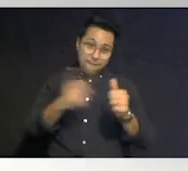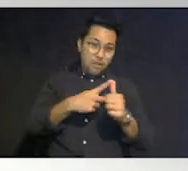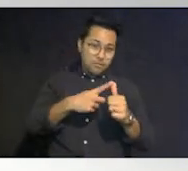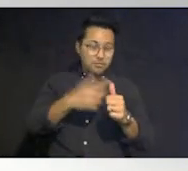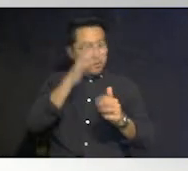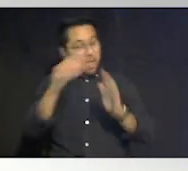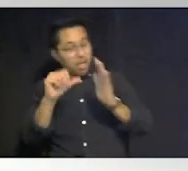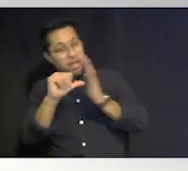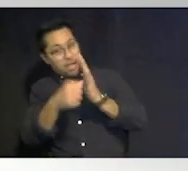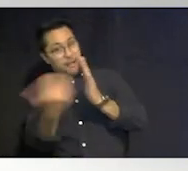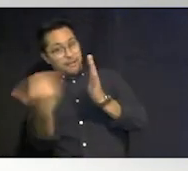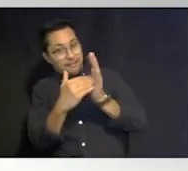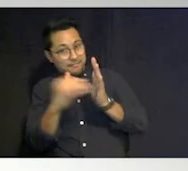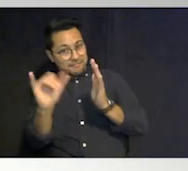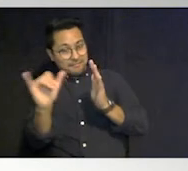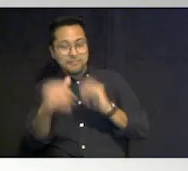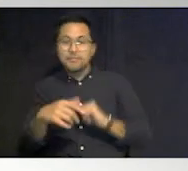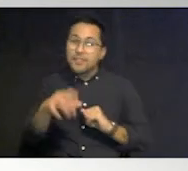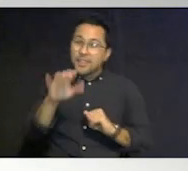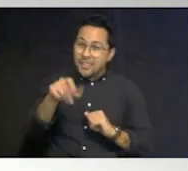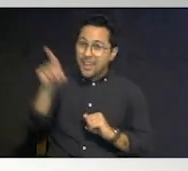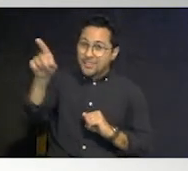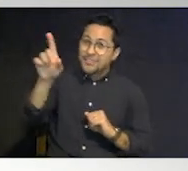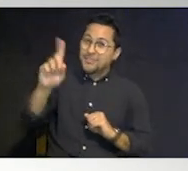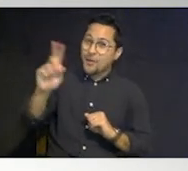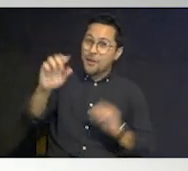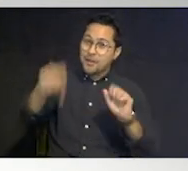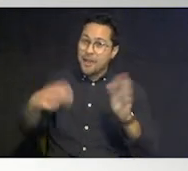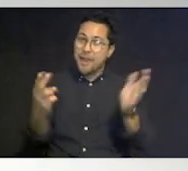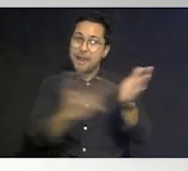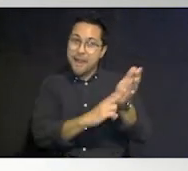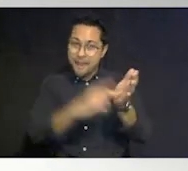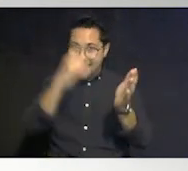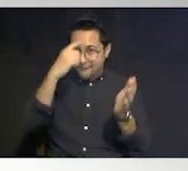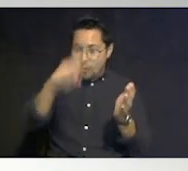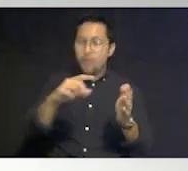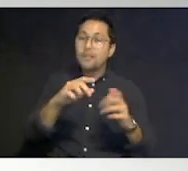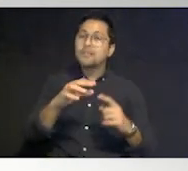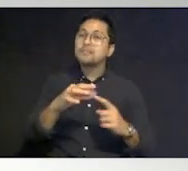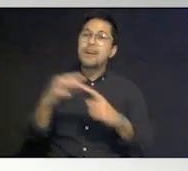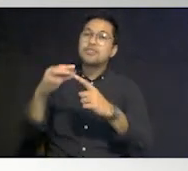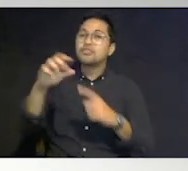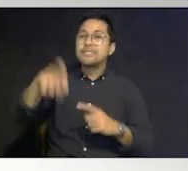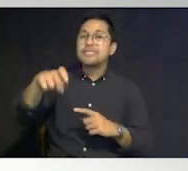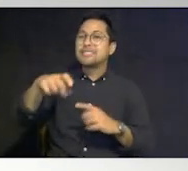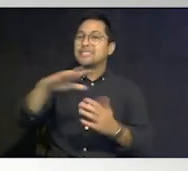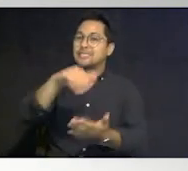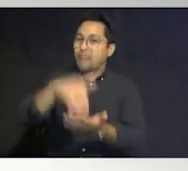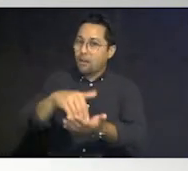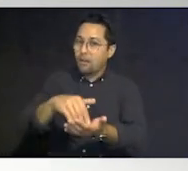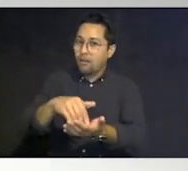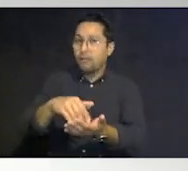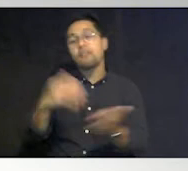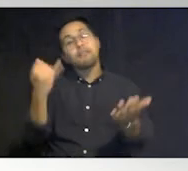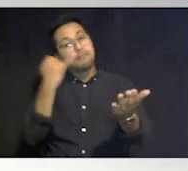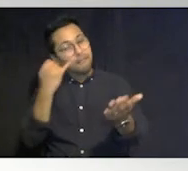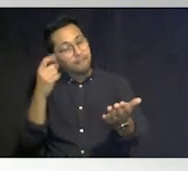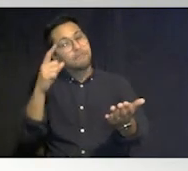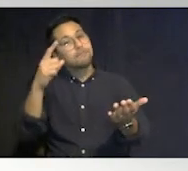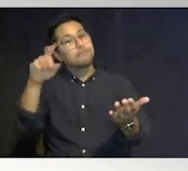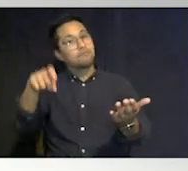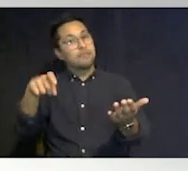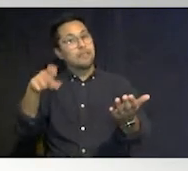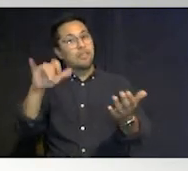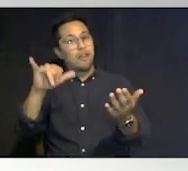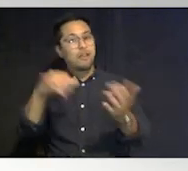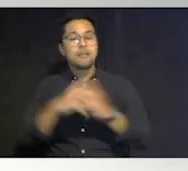um it's also where you'll register for a special needs shelter if that is one of your options um and i